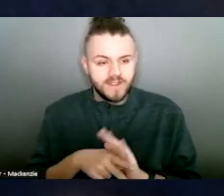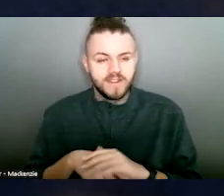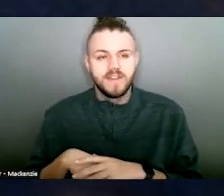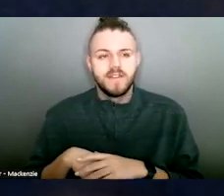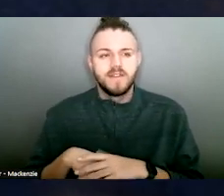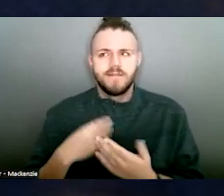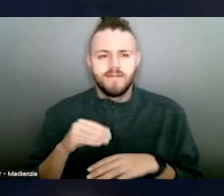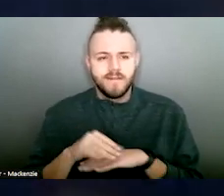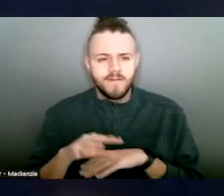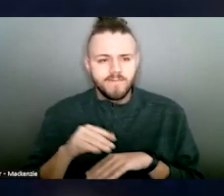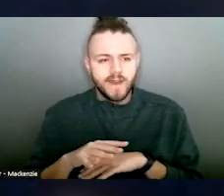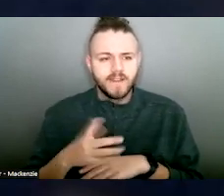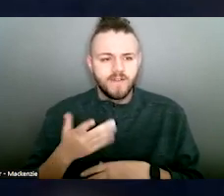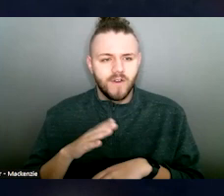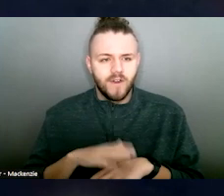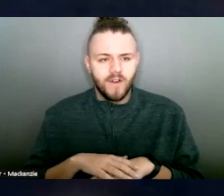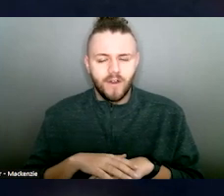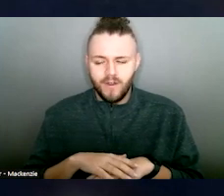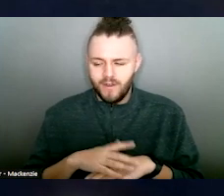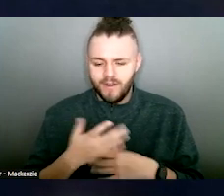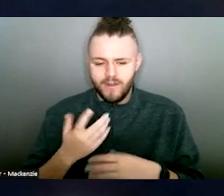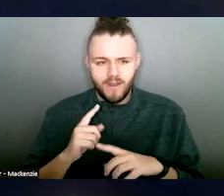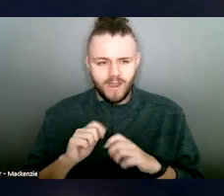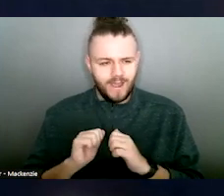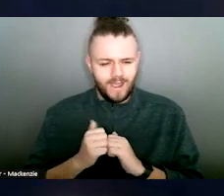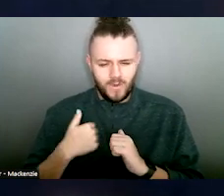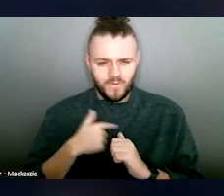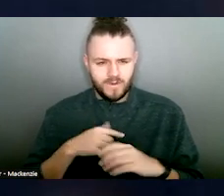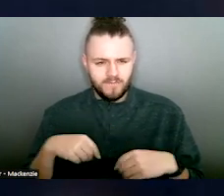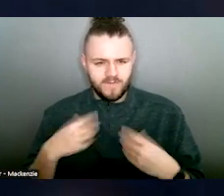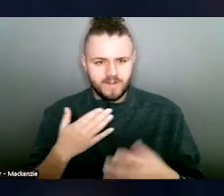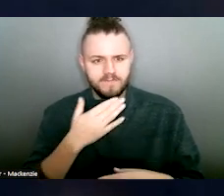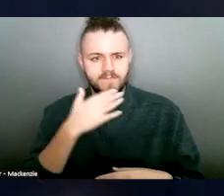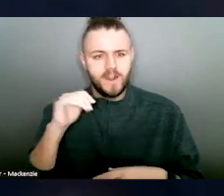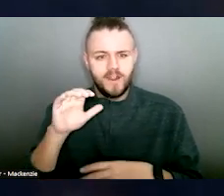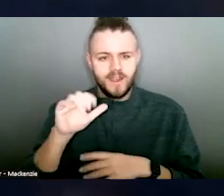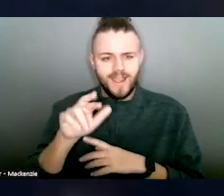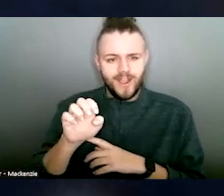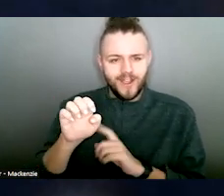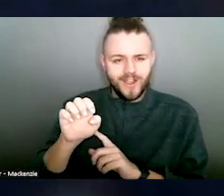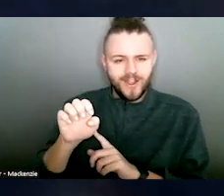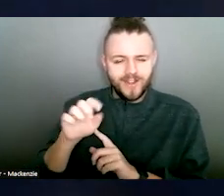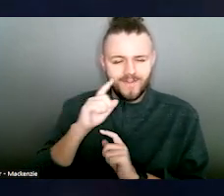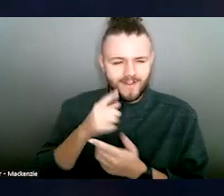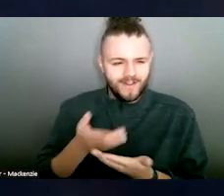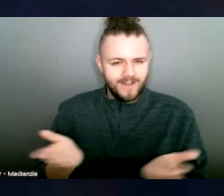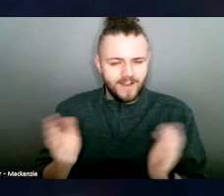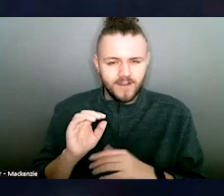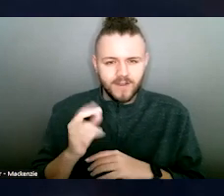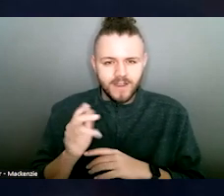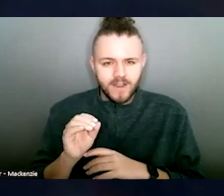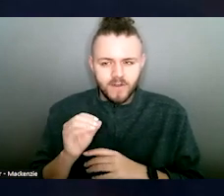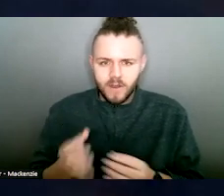advising on how we deliver better care and health outcomes for some of our most vulnerable